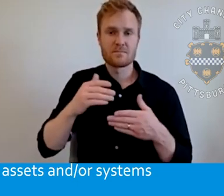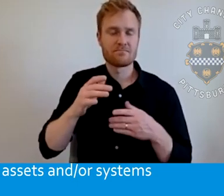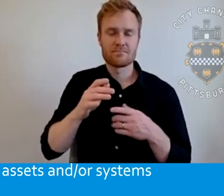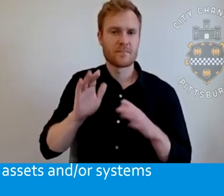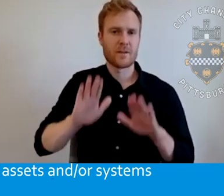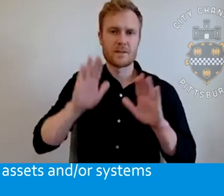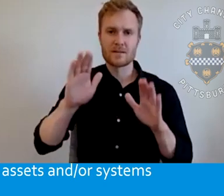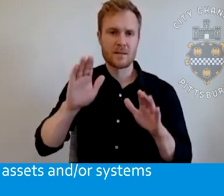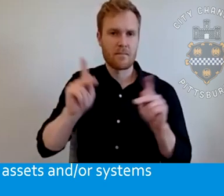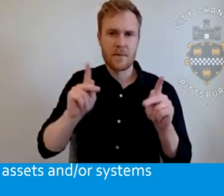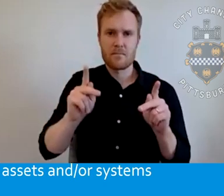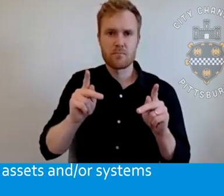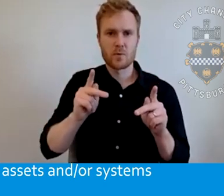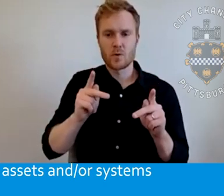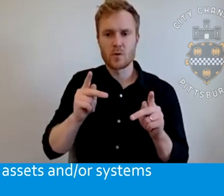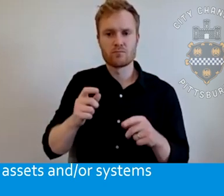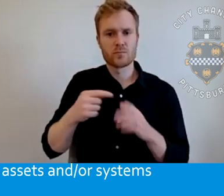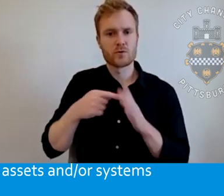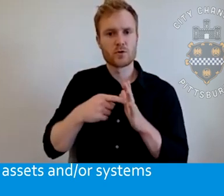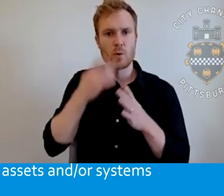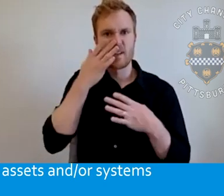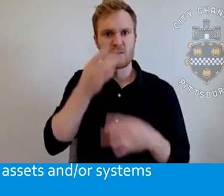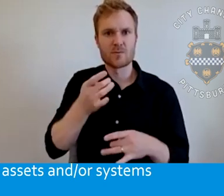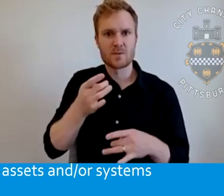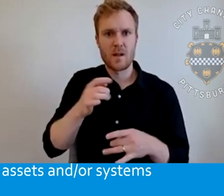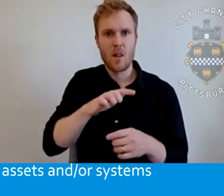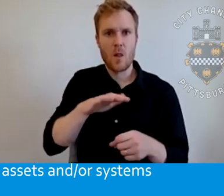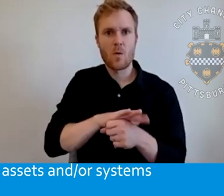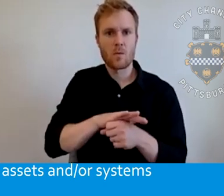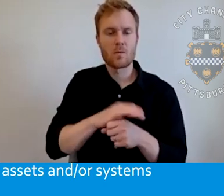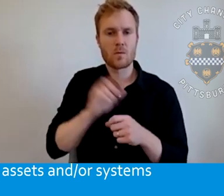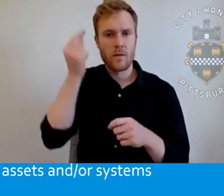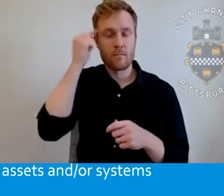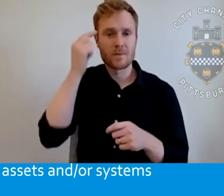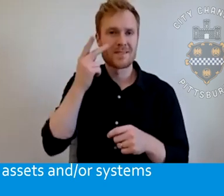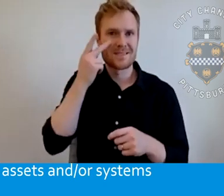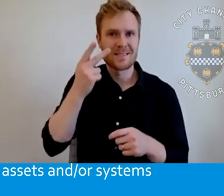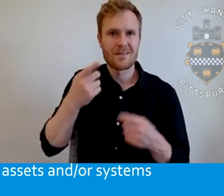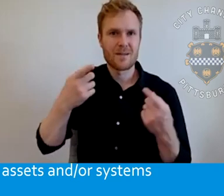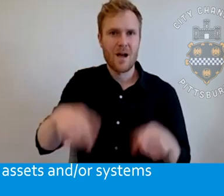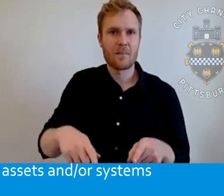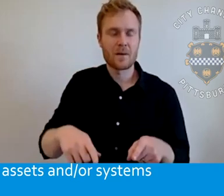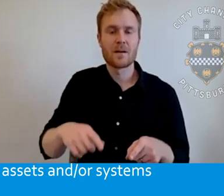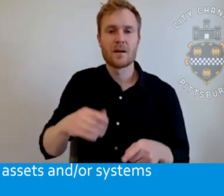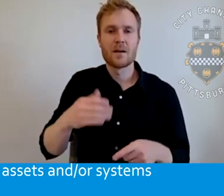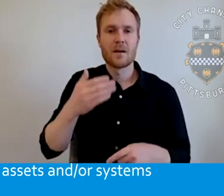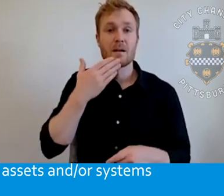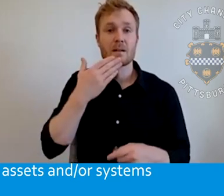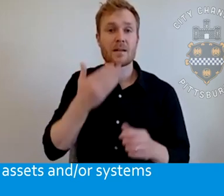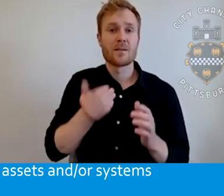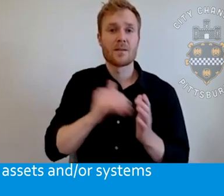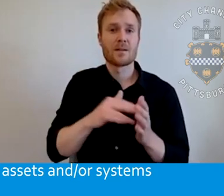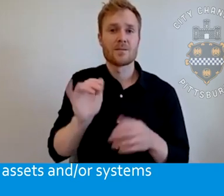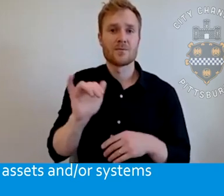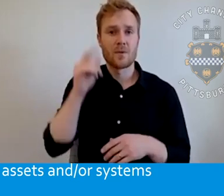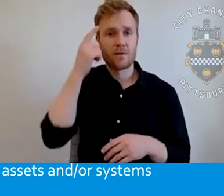in, um, their local government to see what is happening. Um, I thank you again too for the Office of